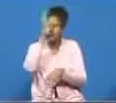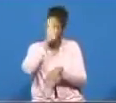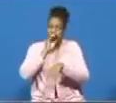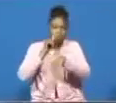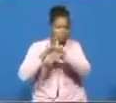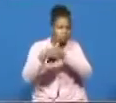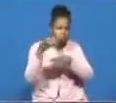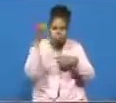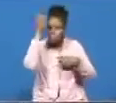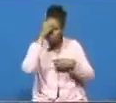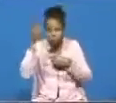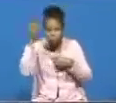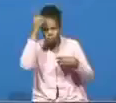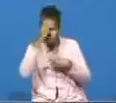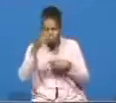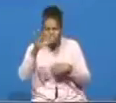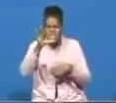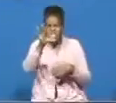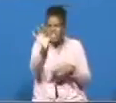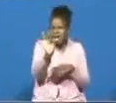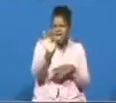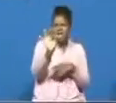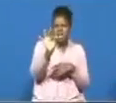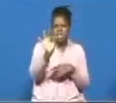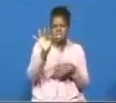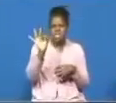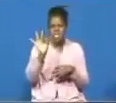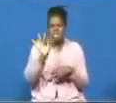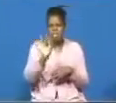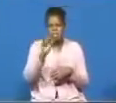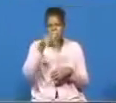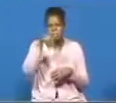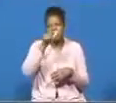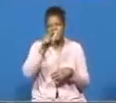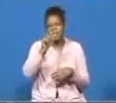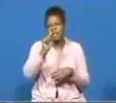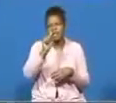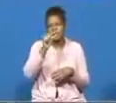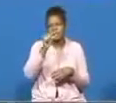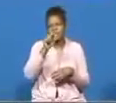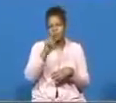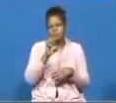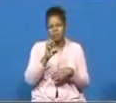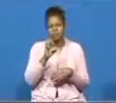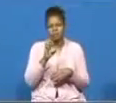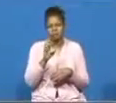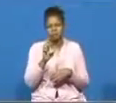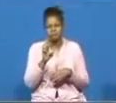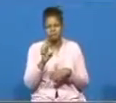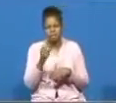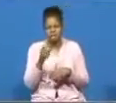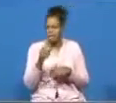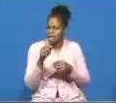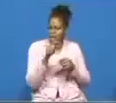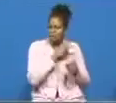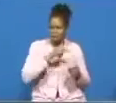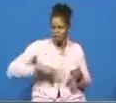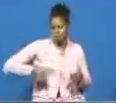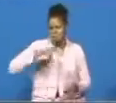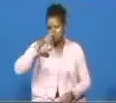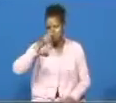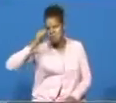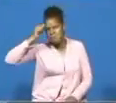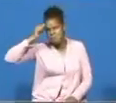plague after plague nine plagues a fear or rebelled but i can't get into it now because of time but he sent the